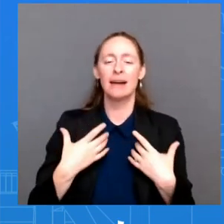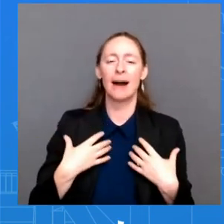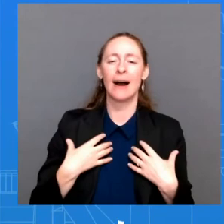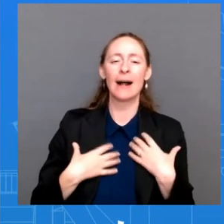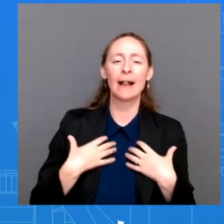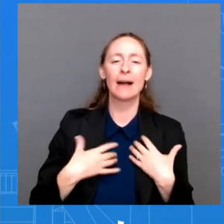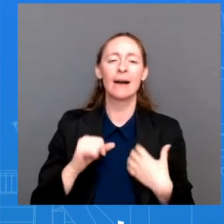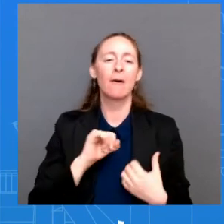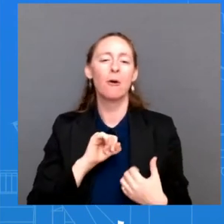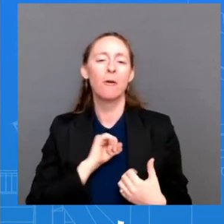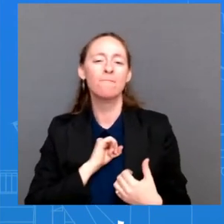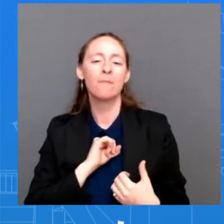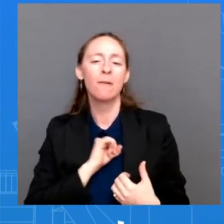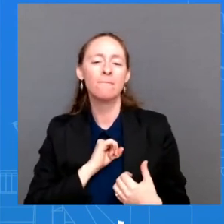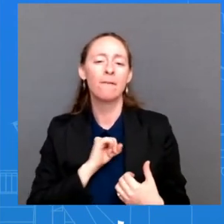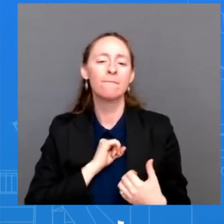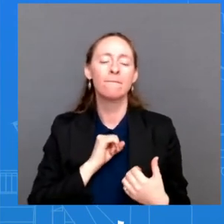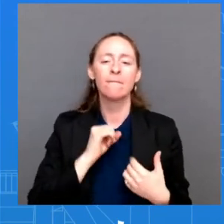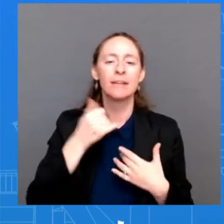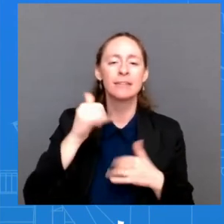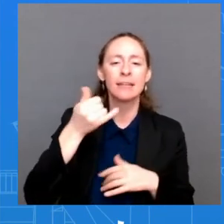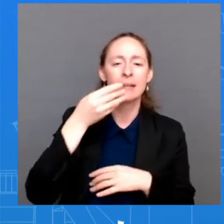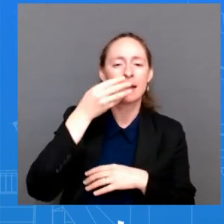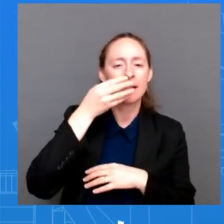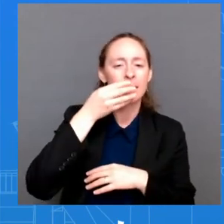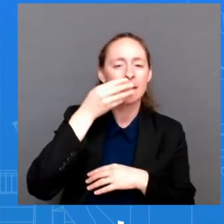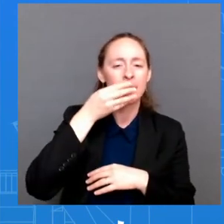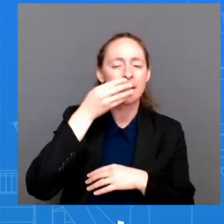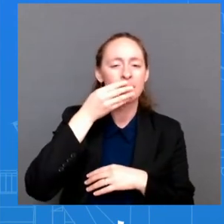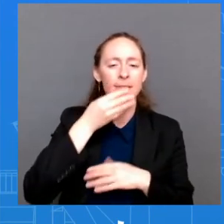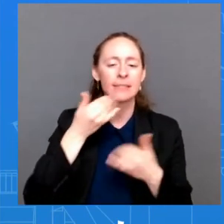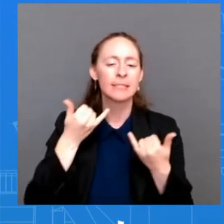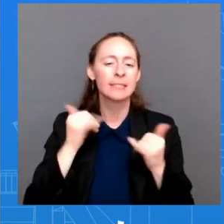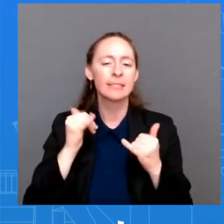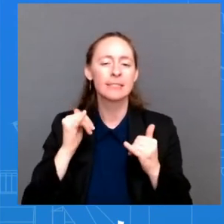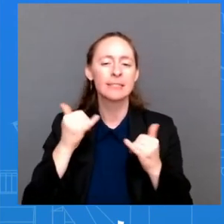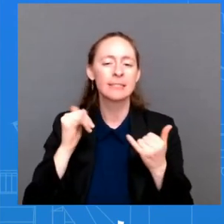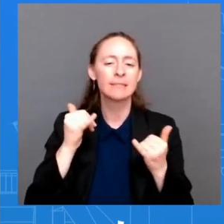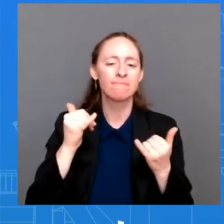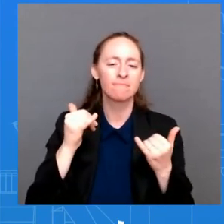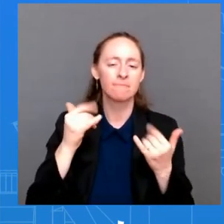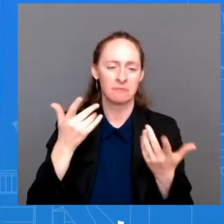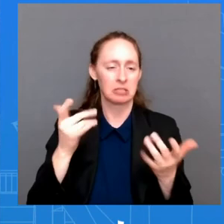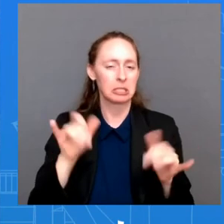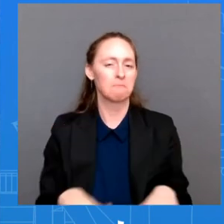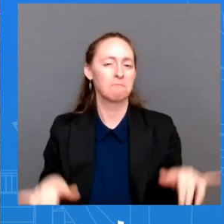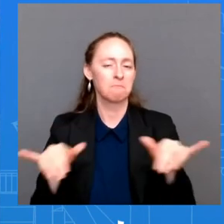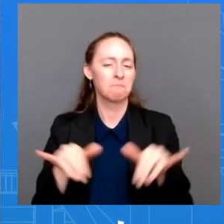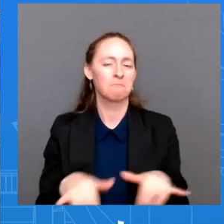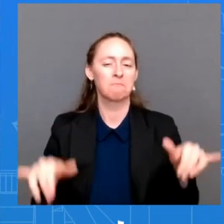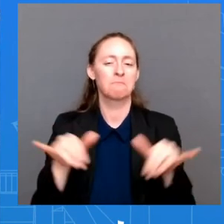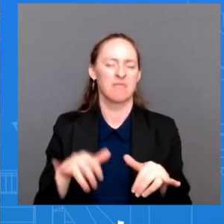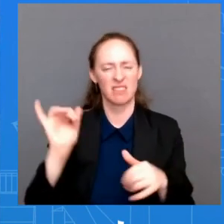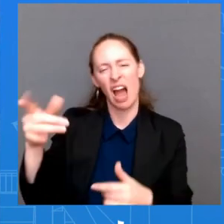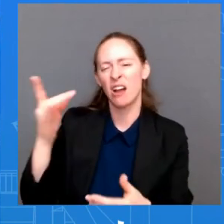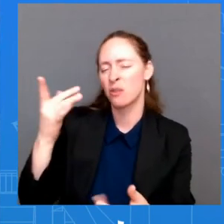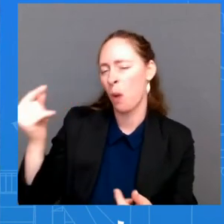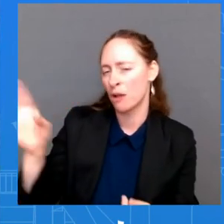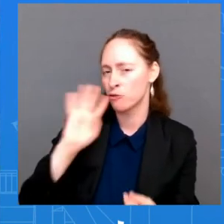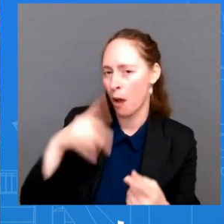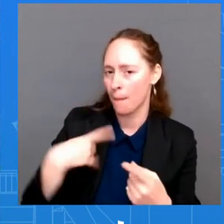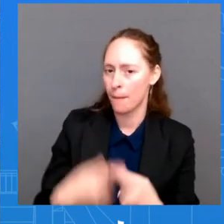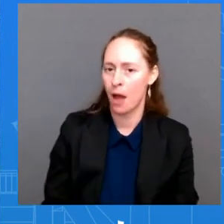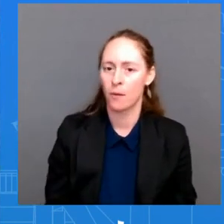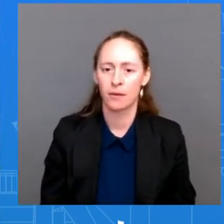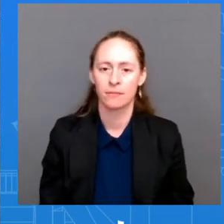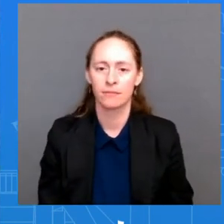sniffles that's not uncommon to have and so that's what we are talking about so he is not a hundred percent symptom free he just didn't